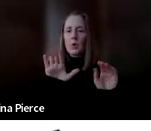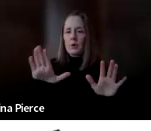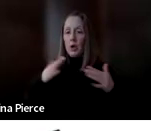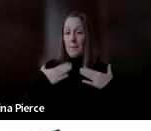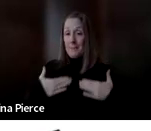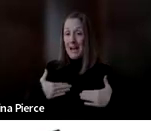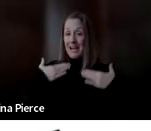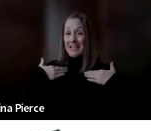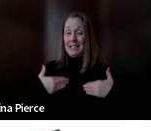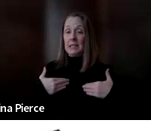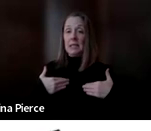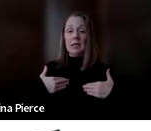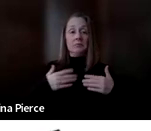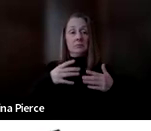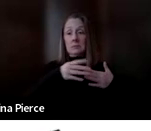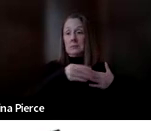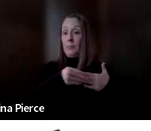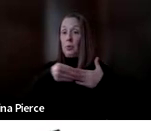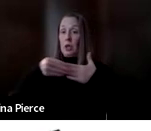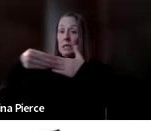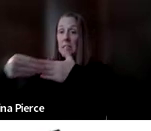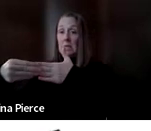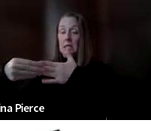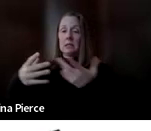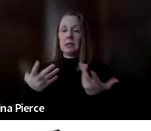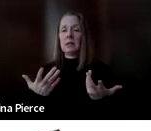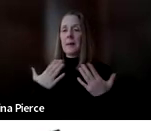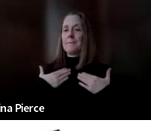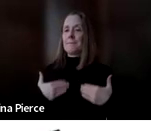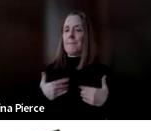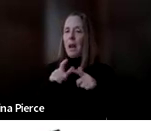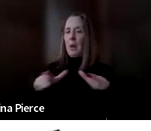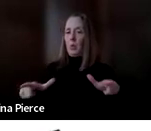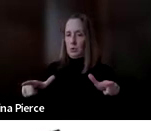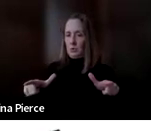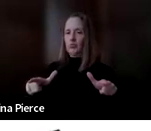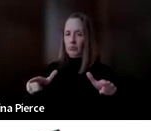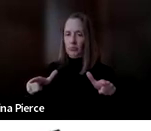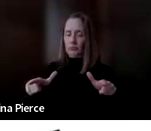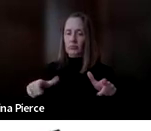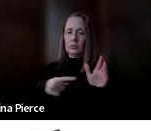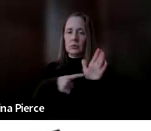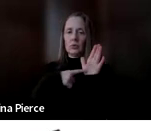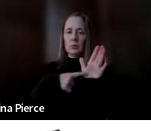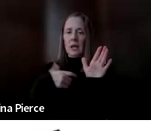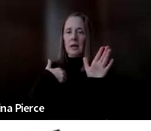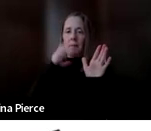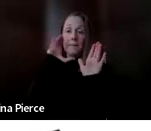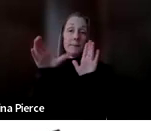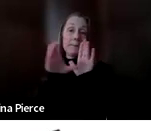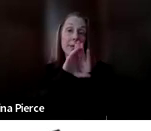person by the hand and leading them somewhere. Body language, those sorts of things to represent this. I have a picture of